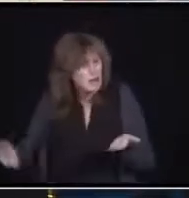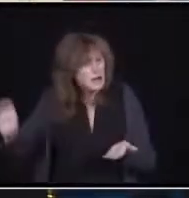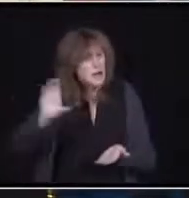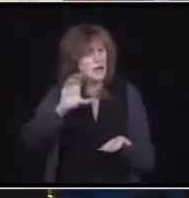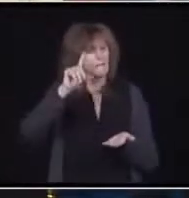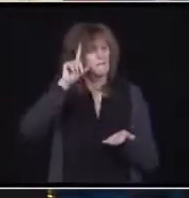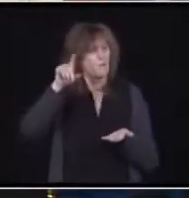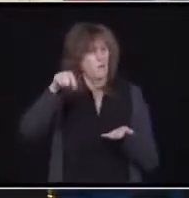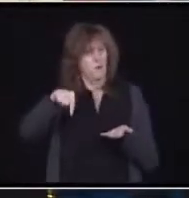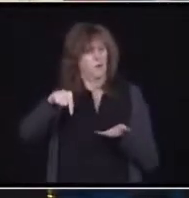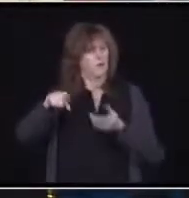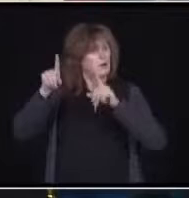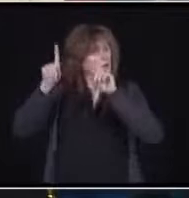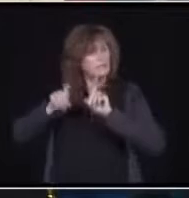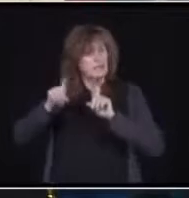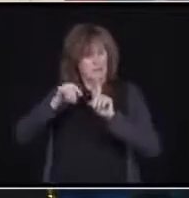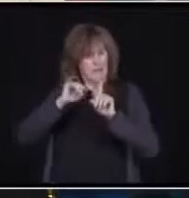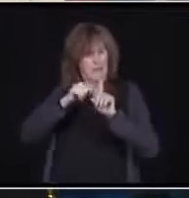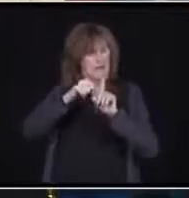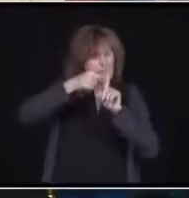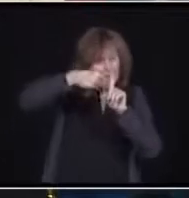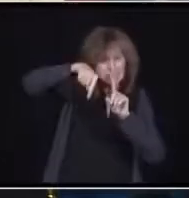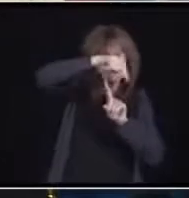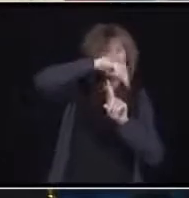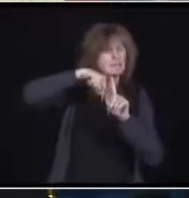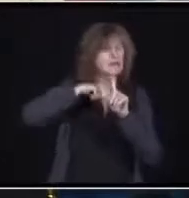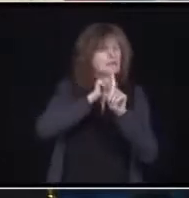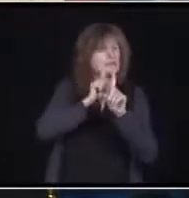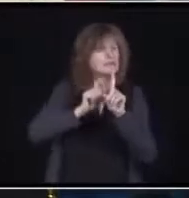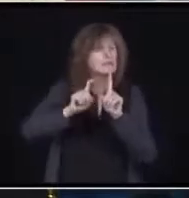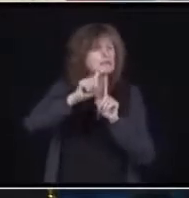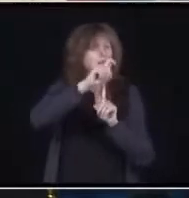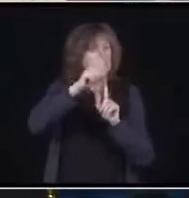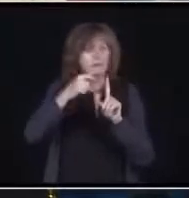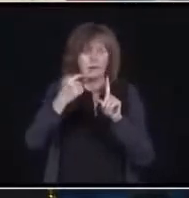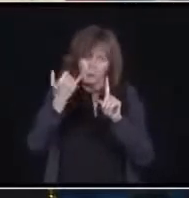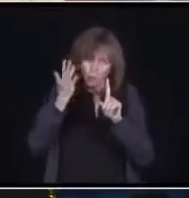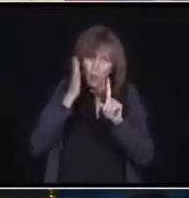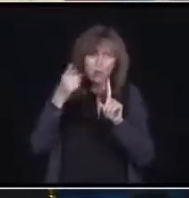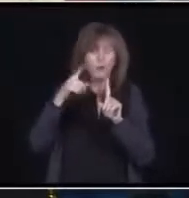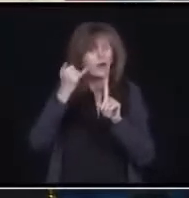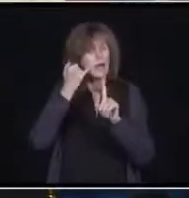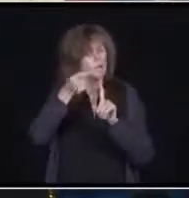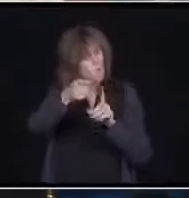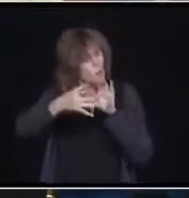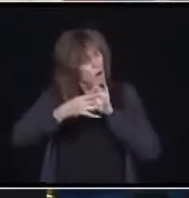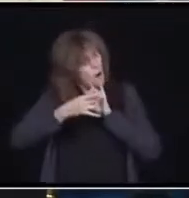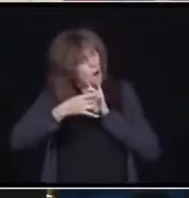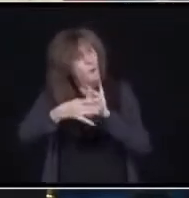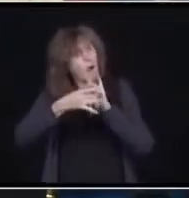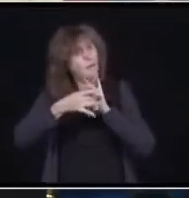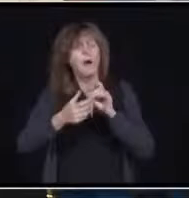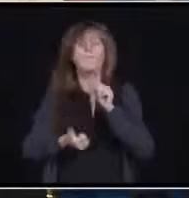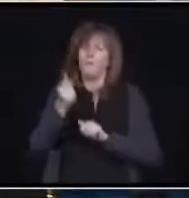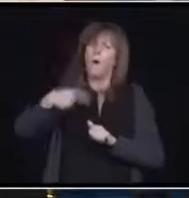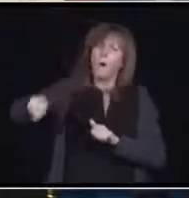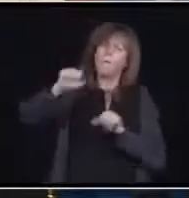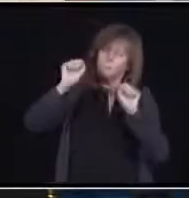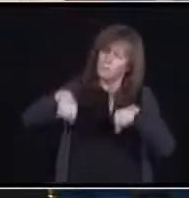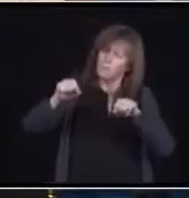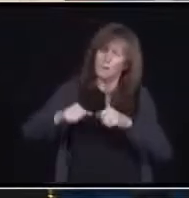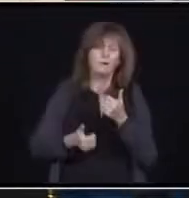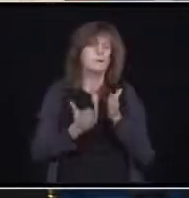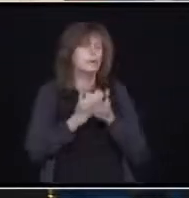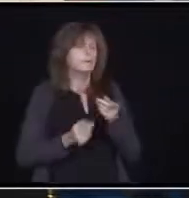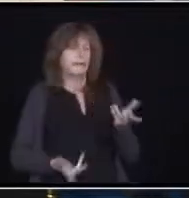it's only going to work if the people cooperate, which the vast majority of the people are. Follow-up. Thank you, Premier.